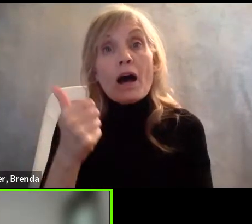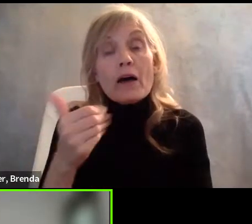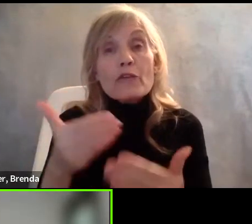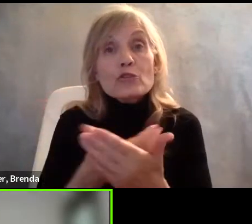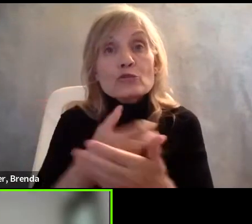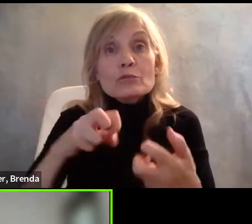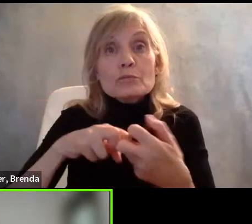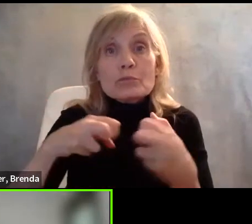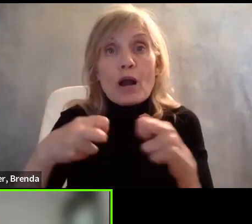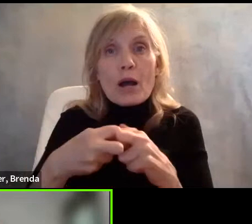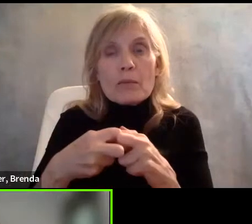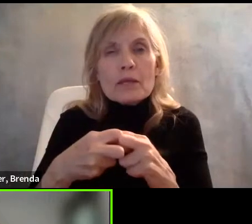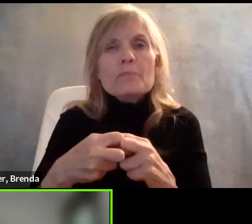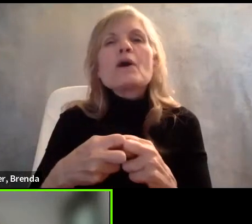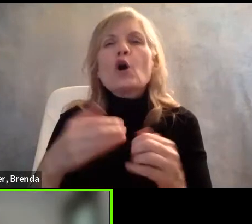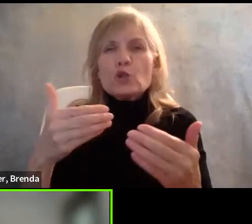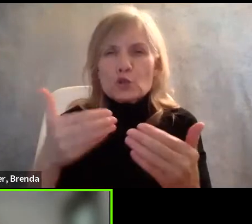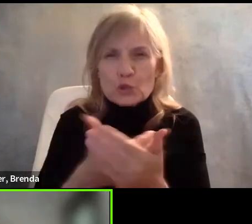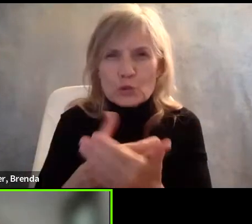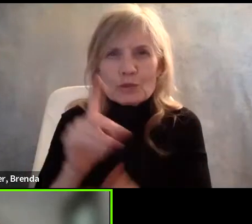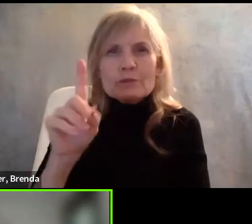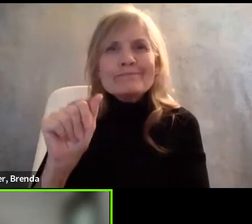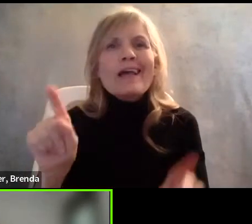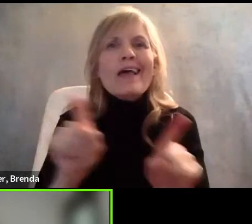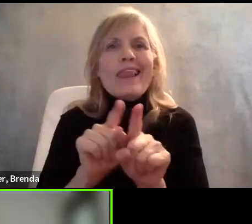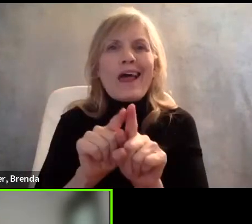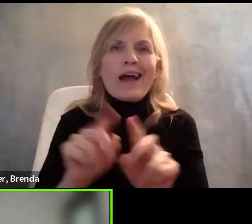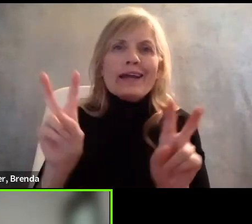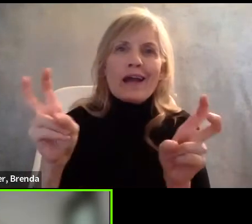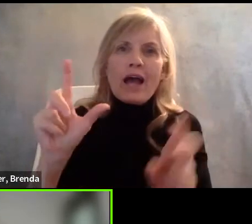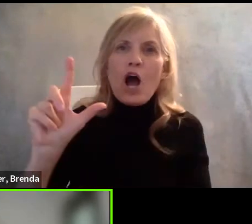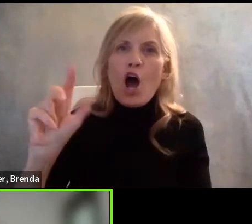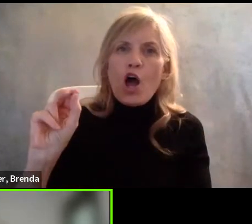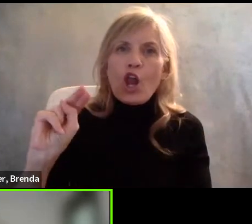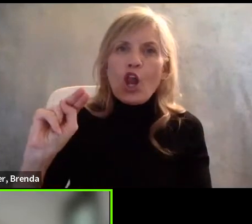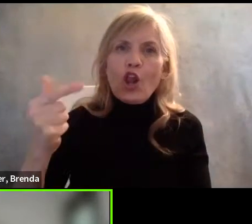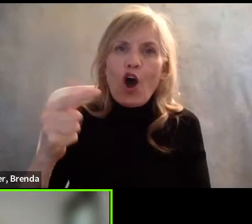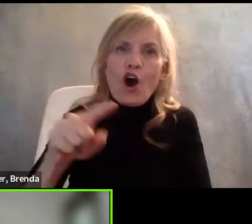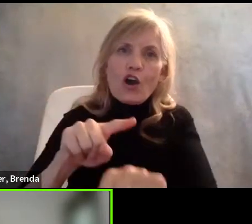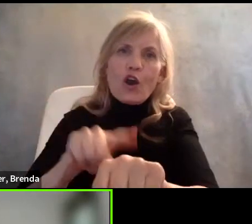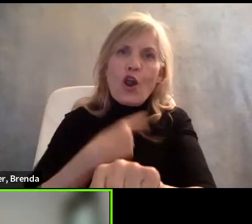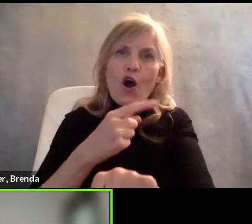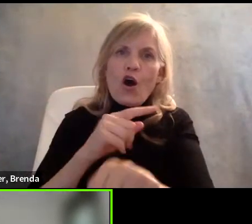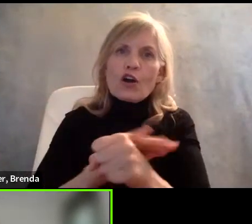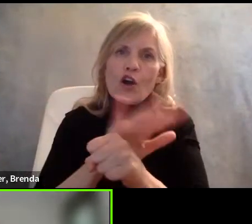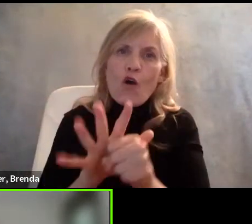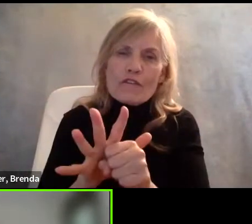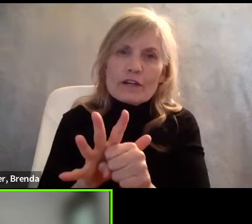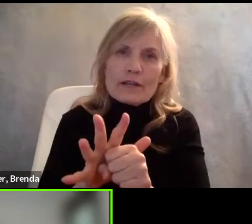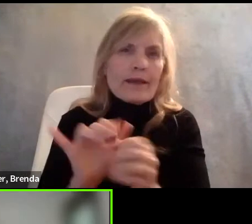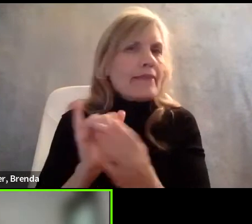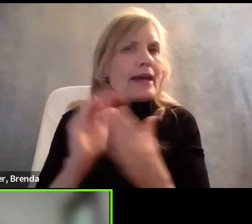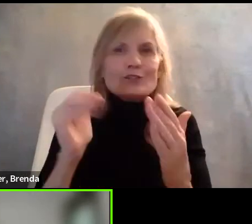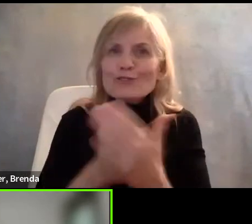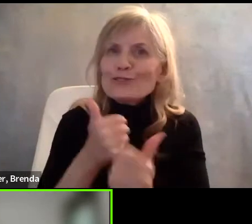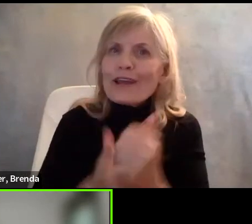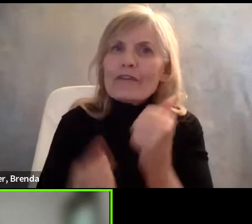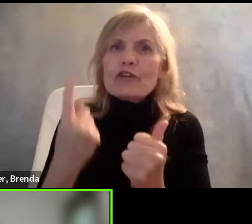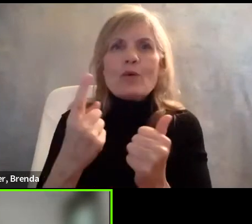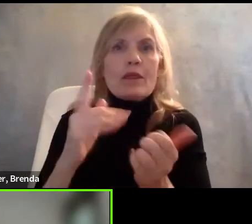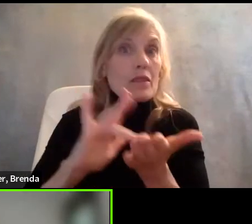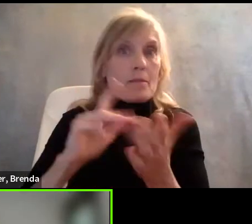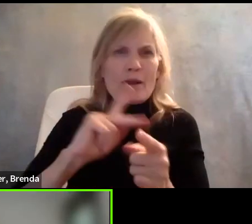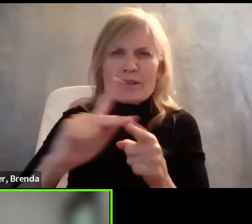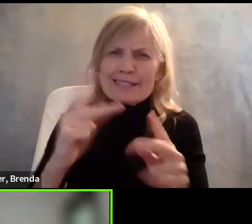like long COVID. And this is new to everyone. It's new to the medical profession. So they're taking a great deal of